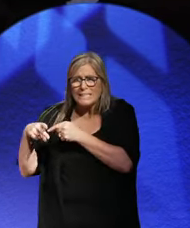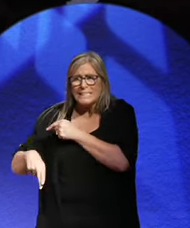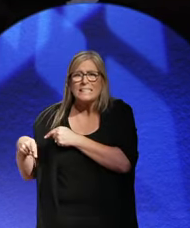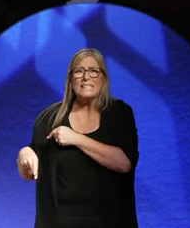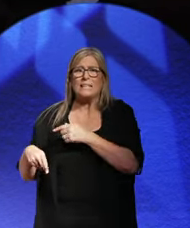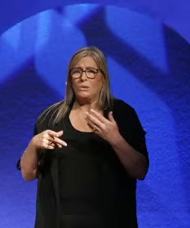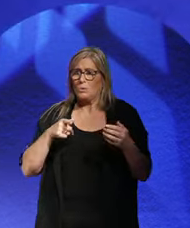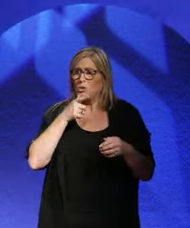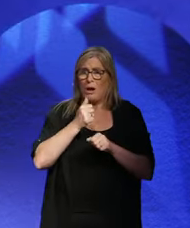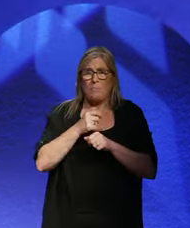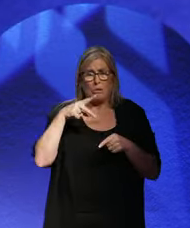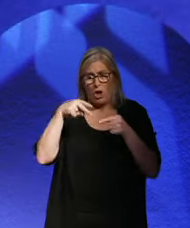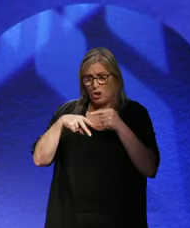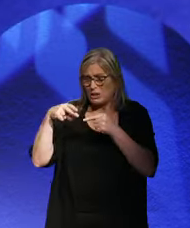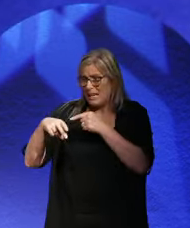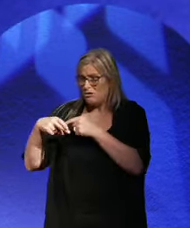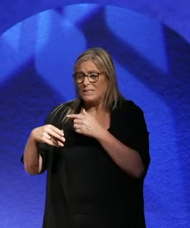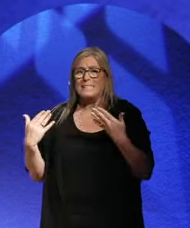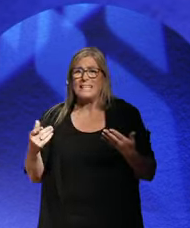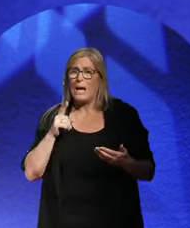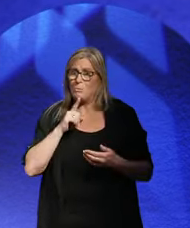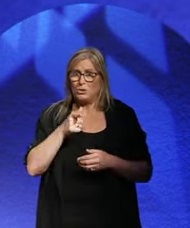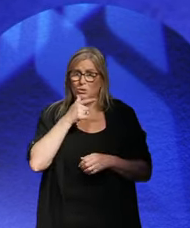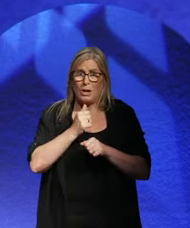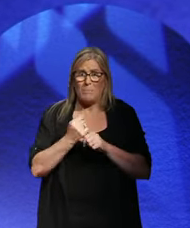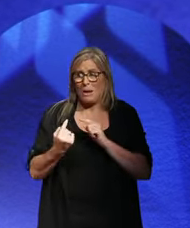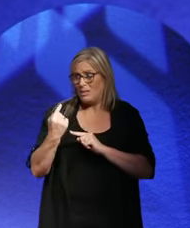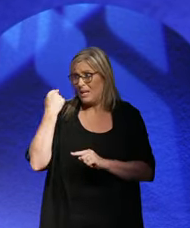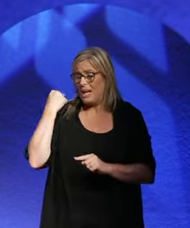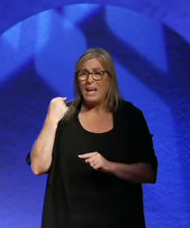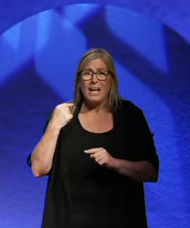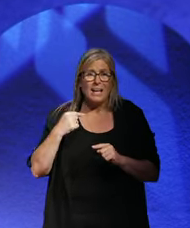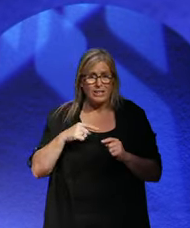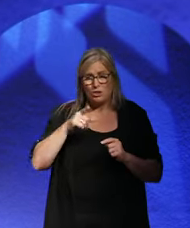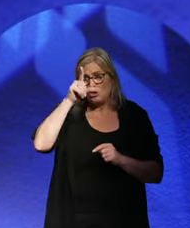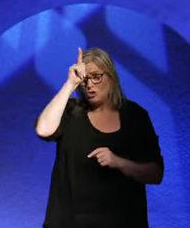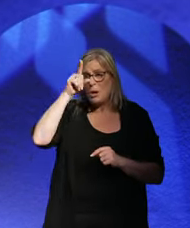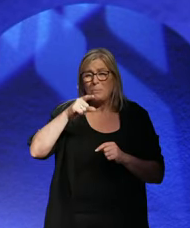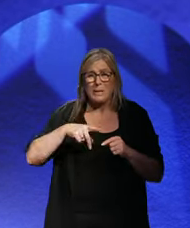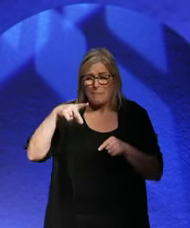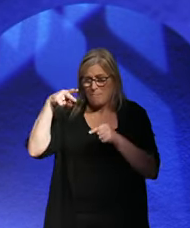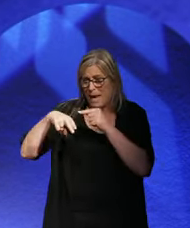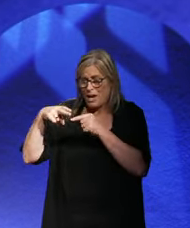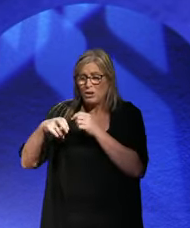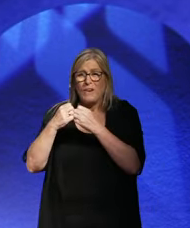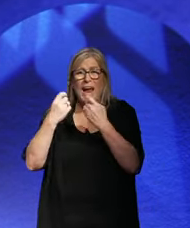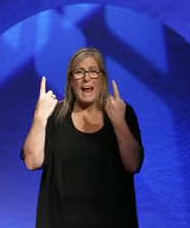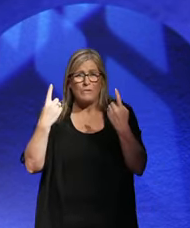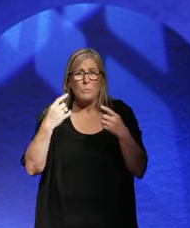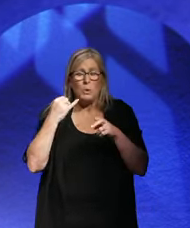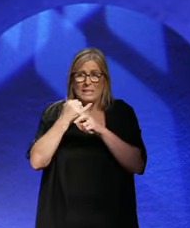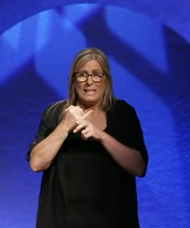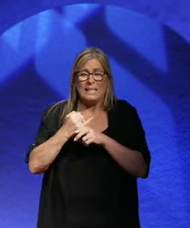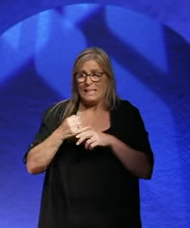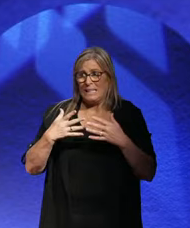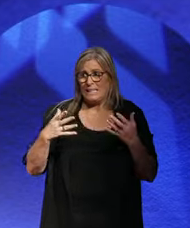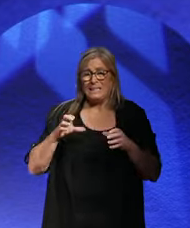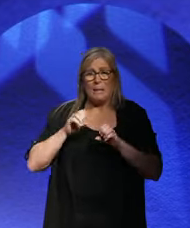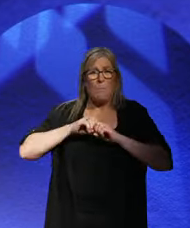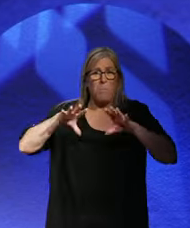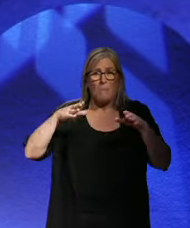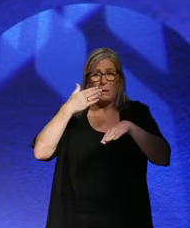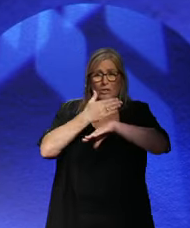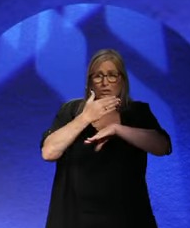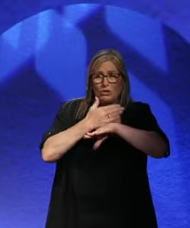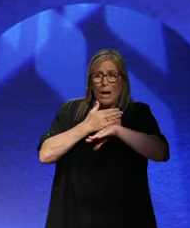talk about austerity now, but you're talking here in Germany, pay cuts for everyone in the public sector of 19%. You know,